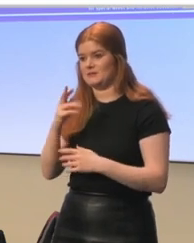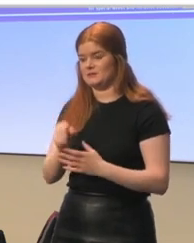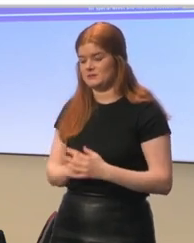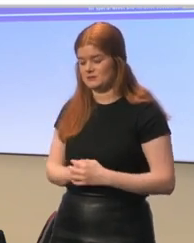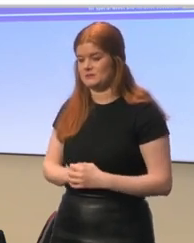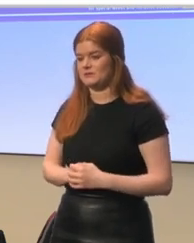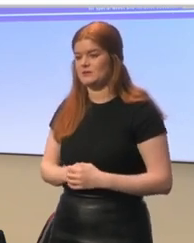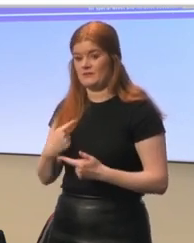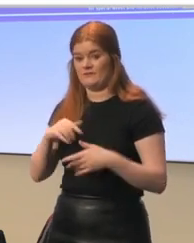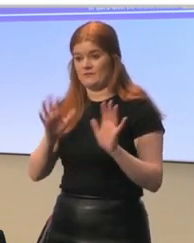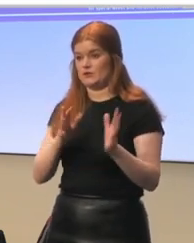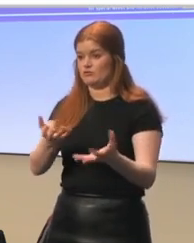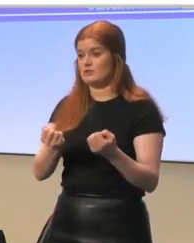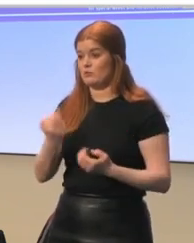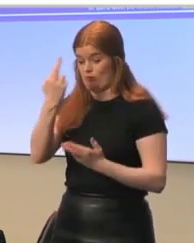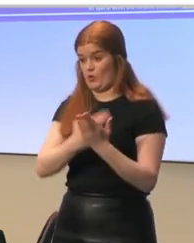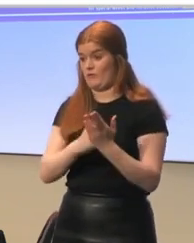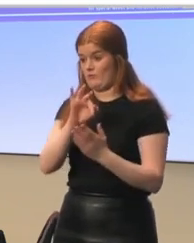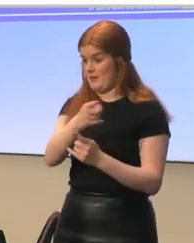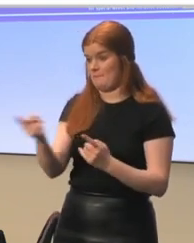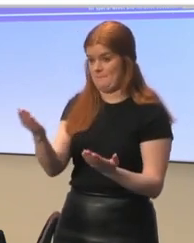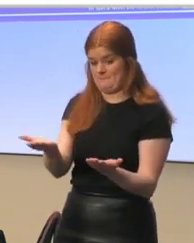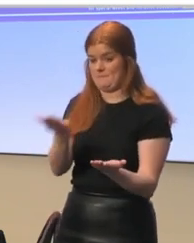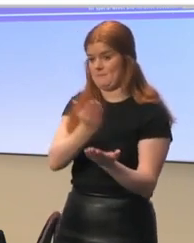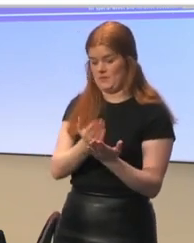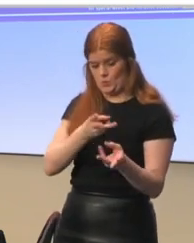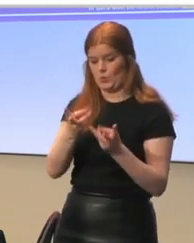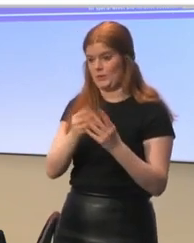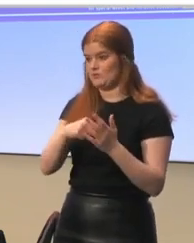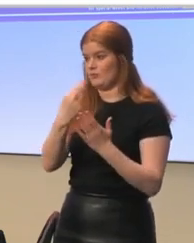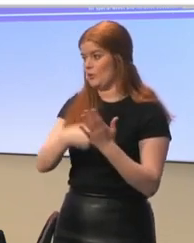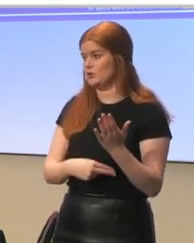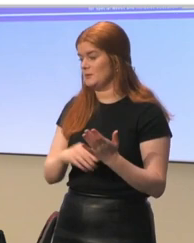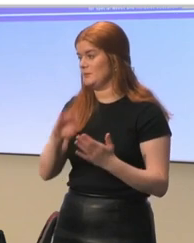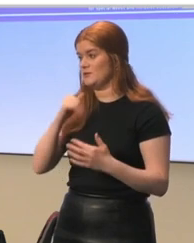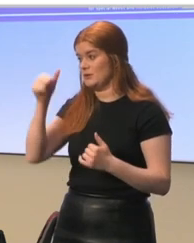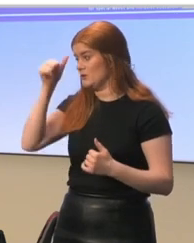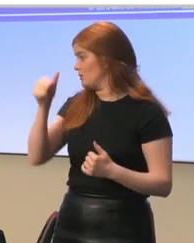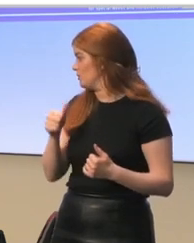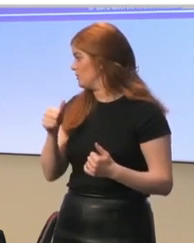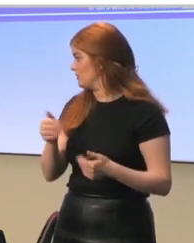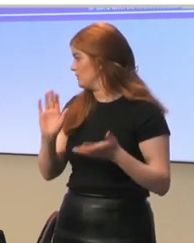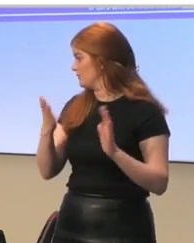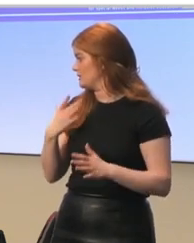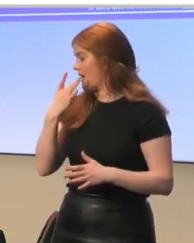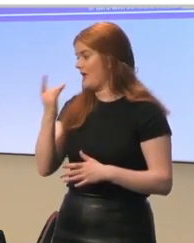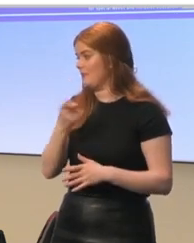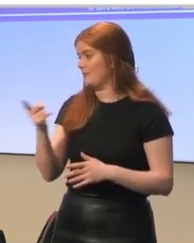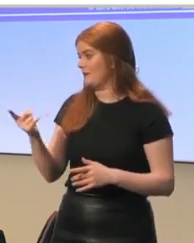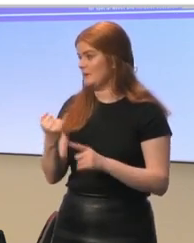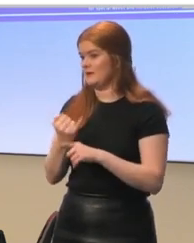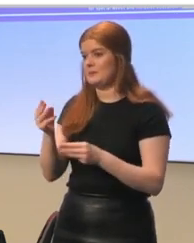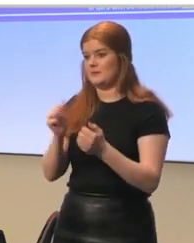We received a report from them, and then worked with this report. So we know, we asked them in this